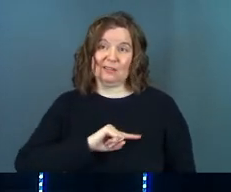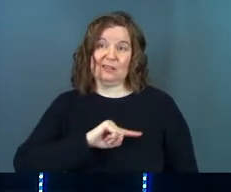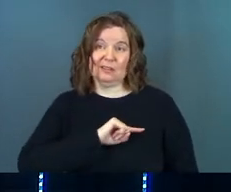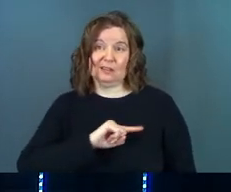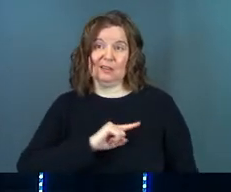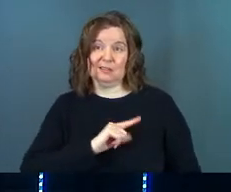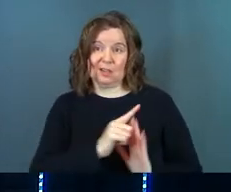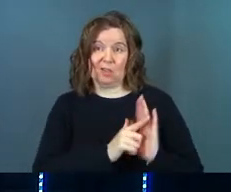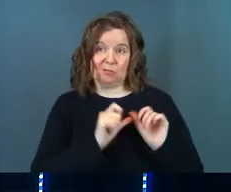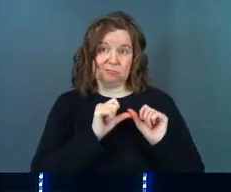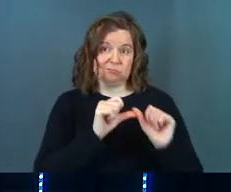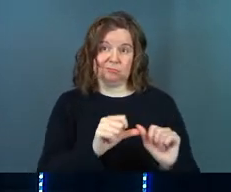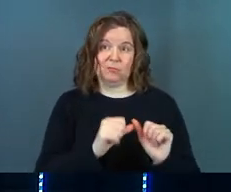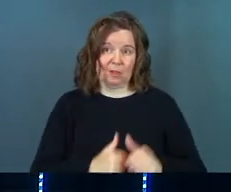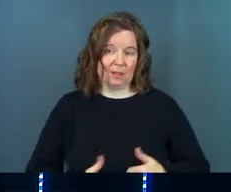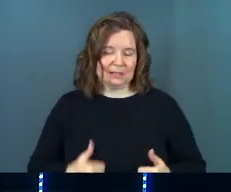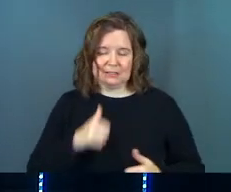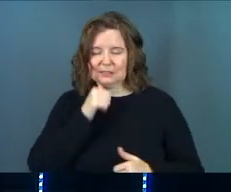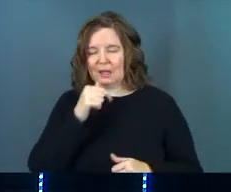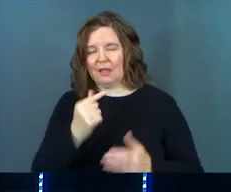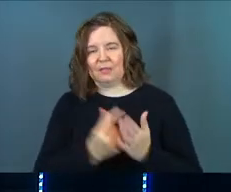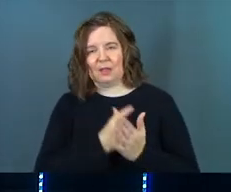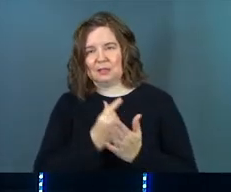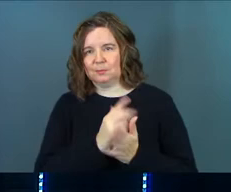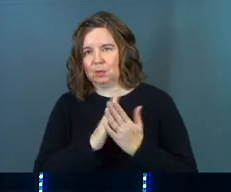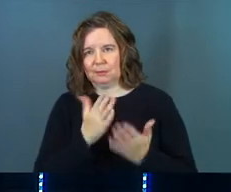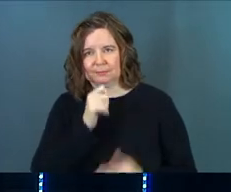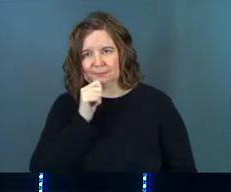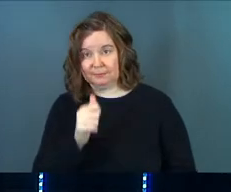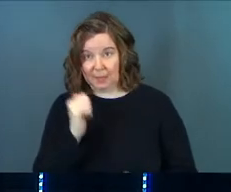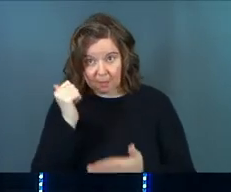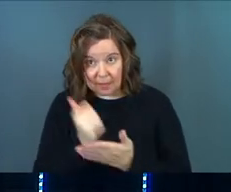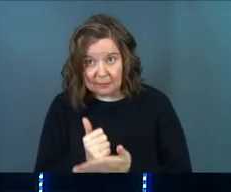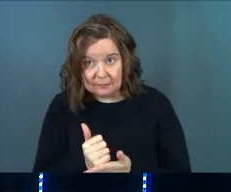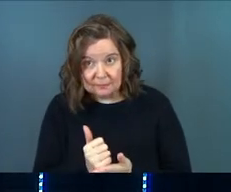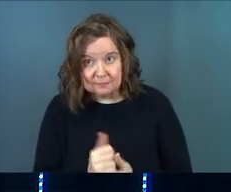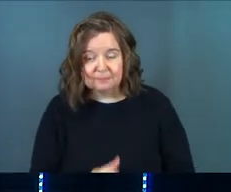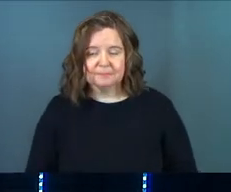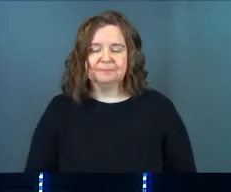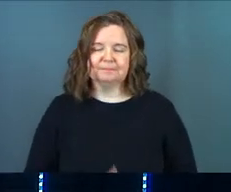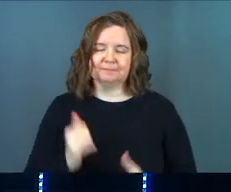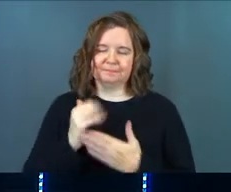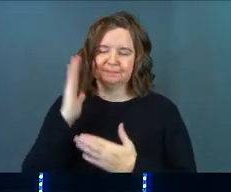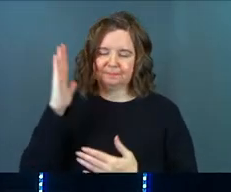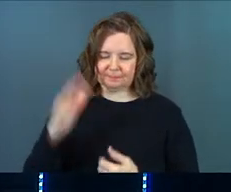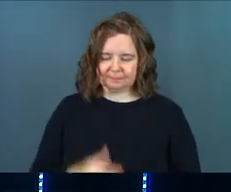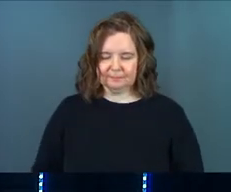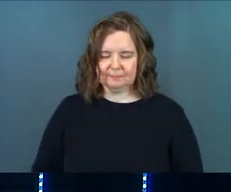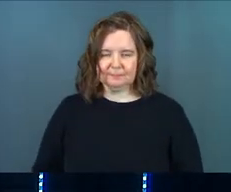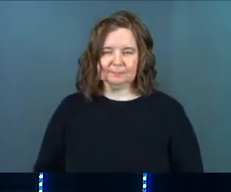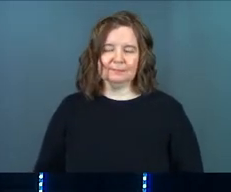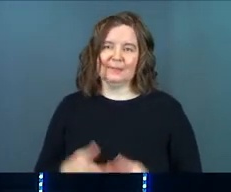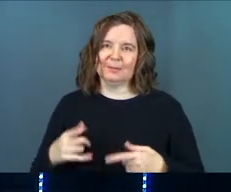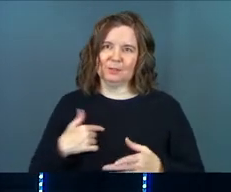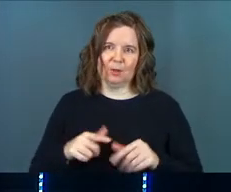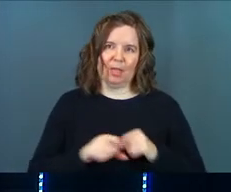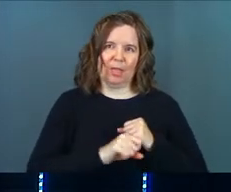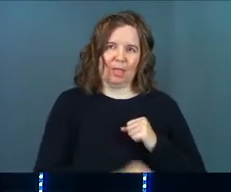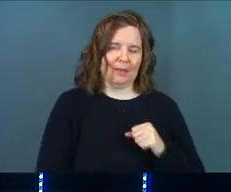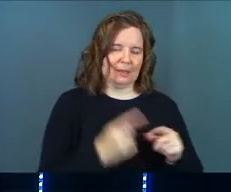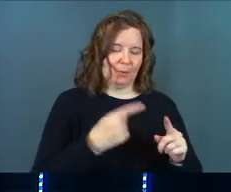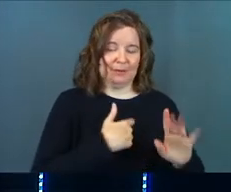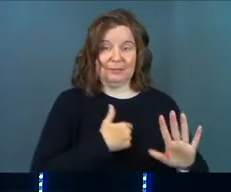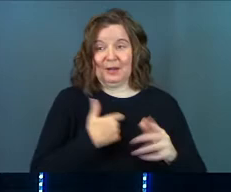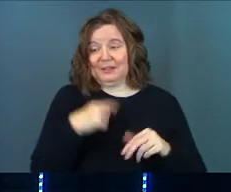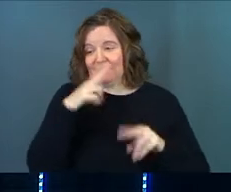and law for the rest of our lives. It's not the gospel. Amen? Amen. I spent too long on that point.